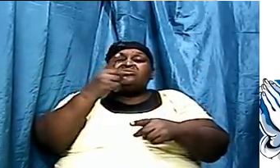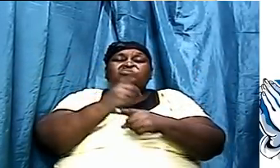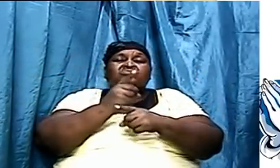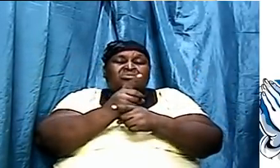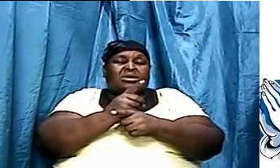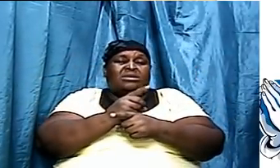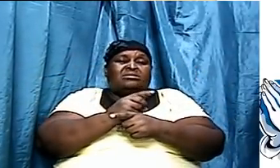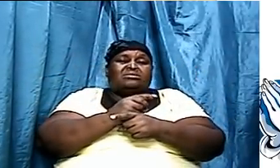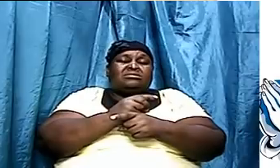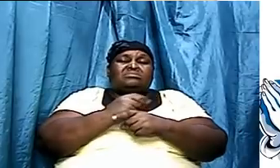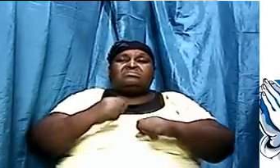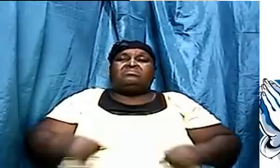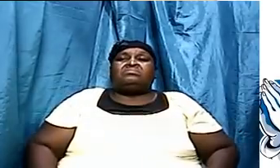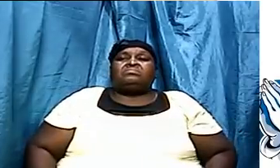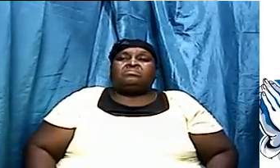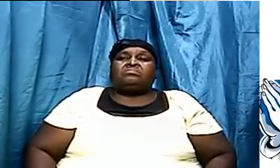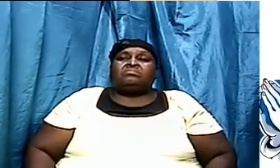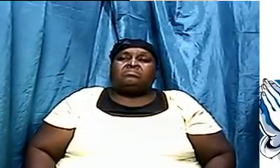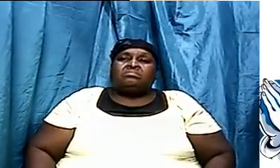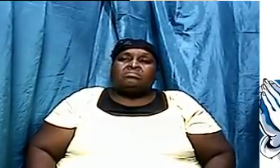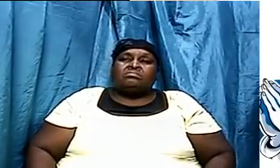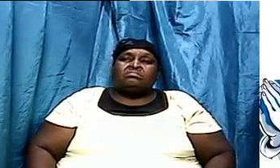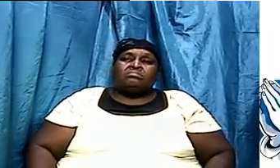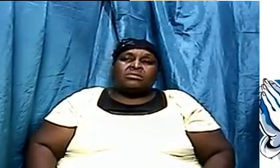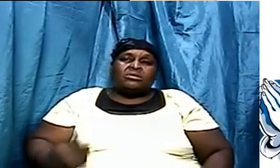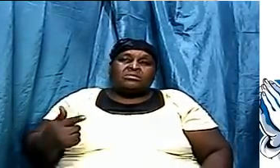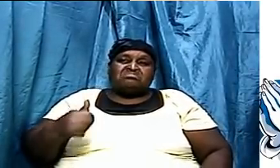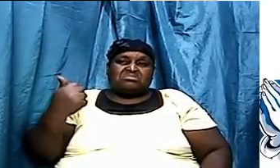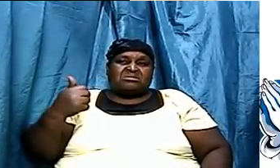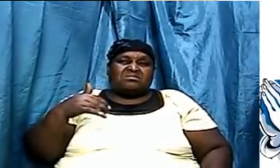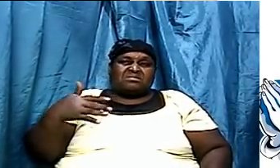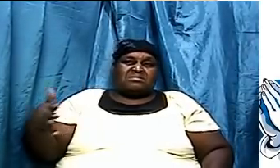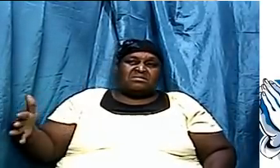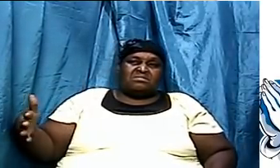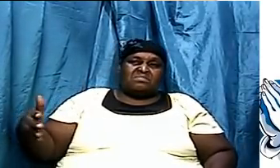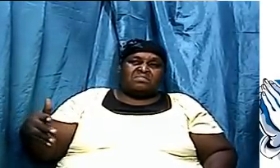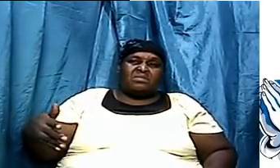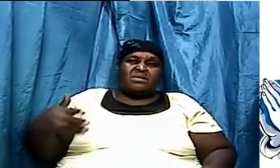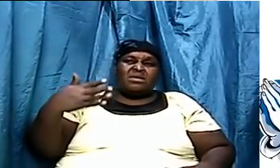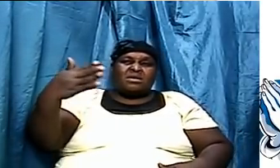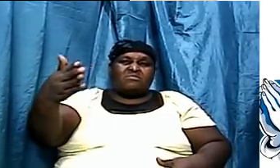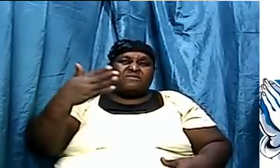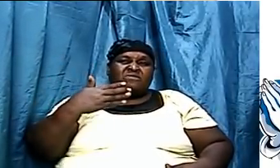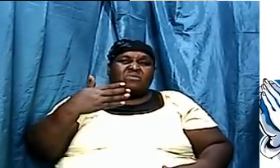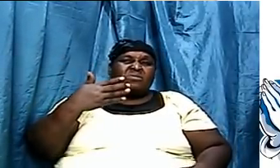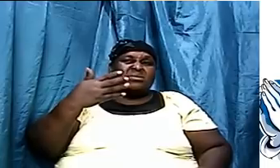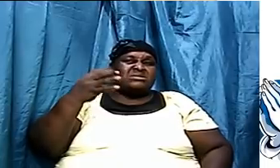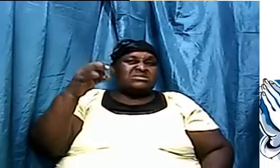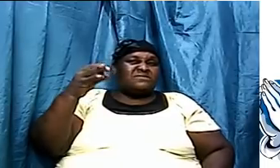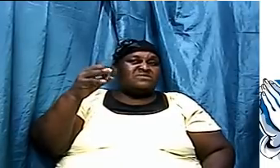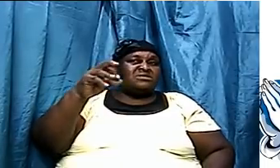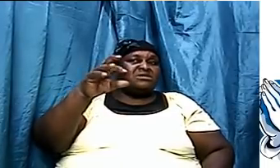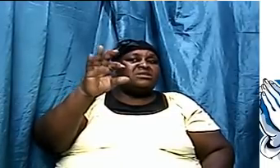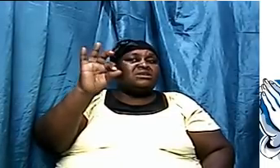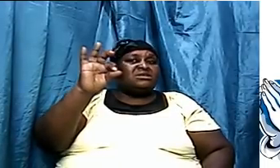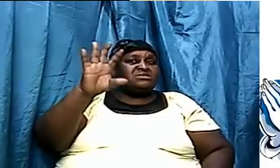inception. Let us look at another thing in biology. Before 1775,